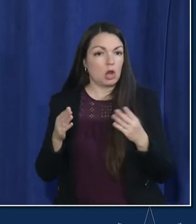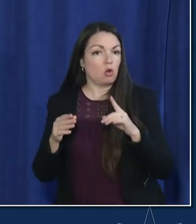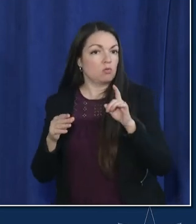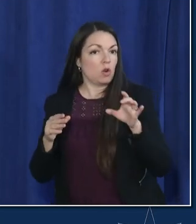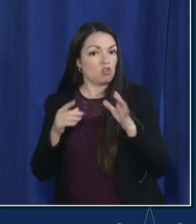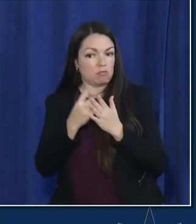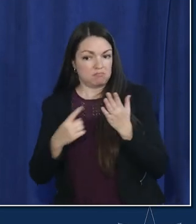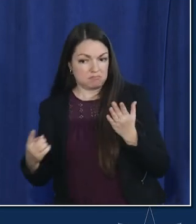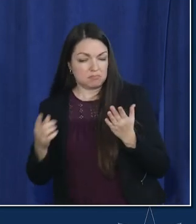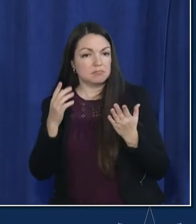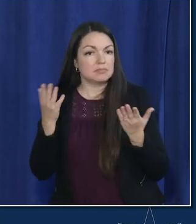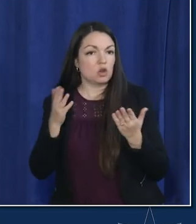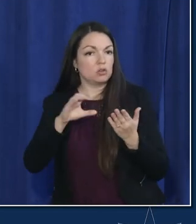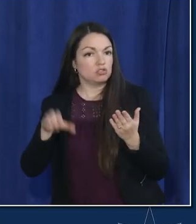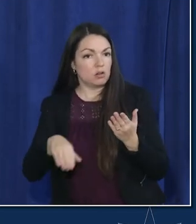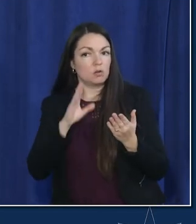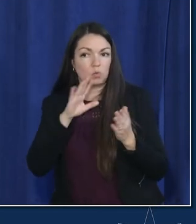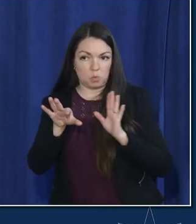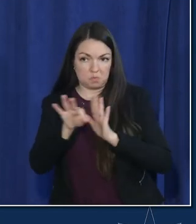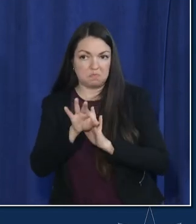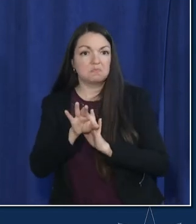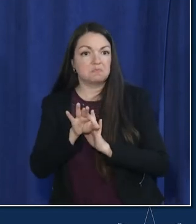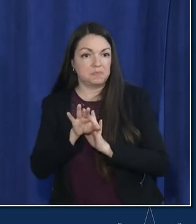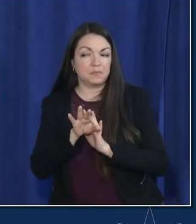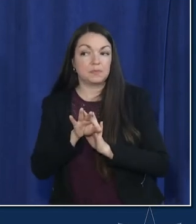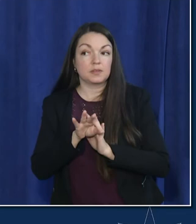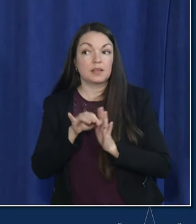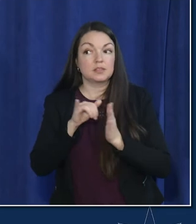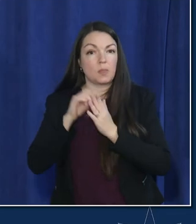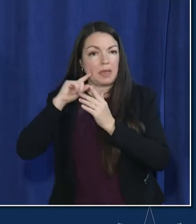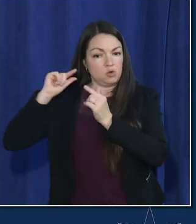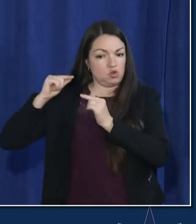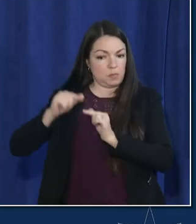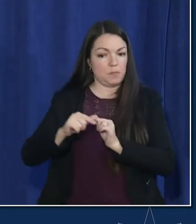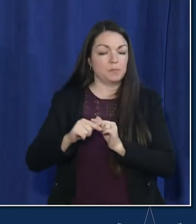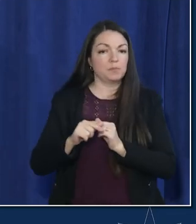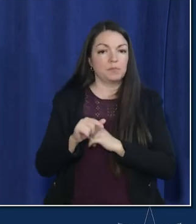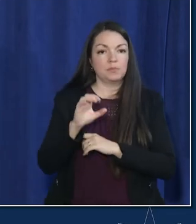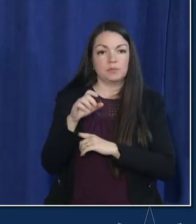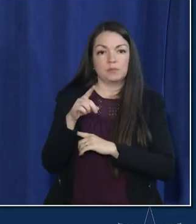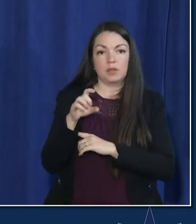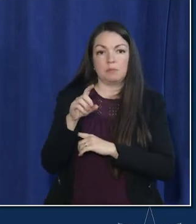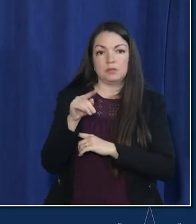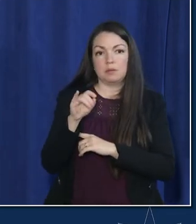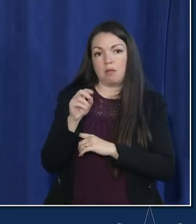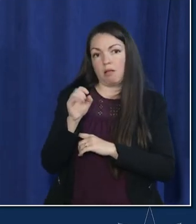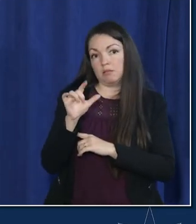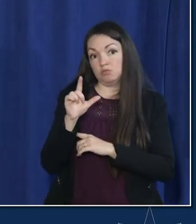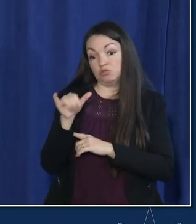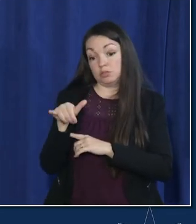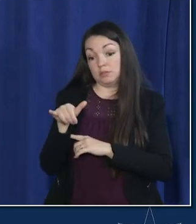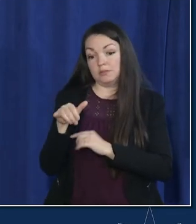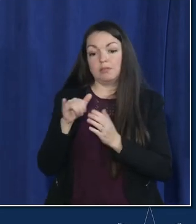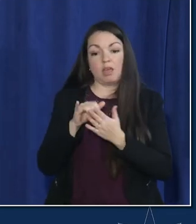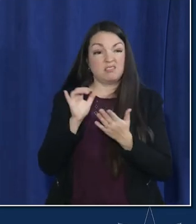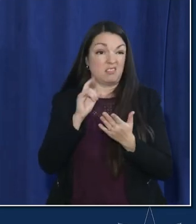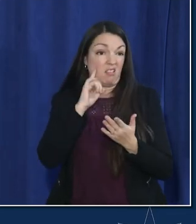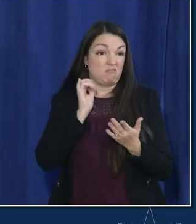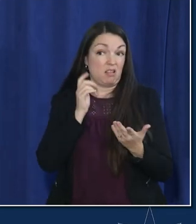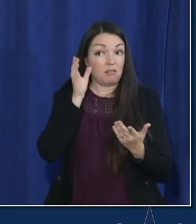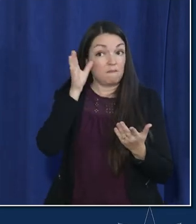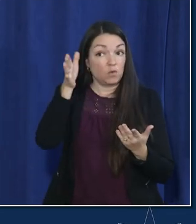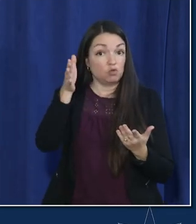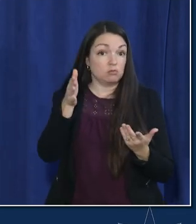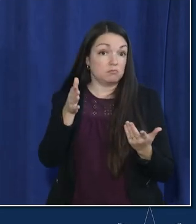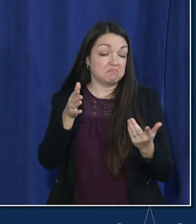detect and so um you know this genomic epidemiology is one of the spaces that is kind of the future of public health um